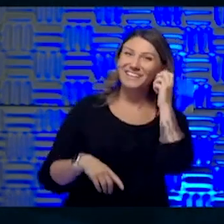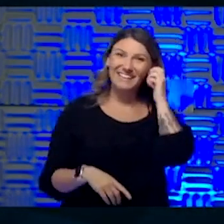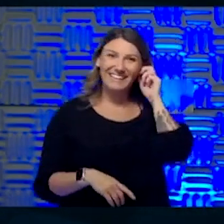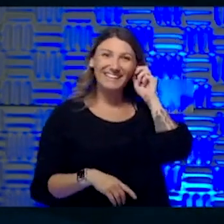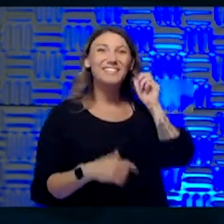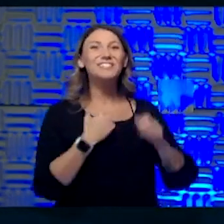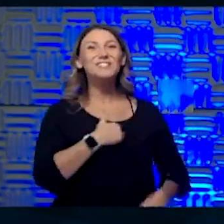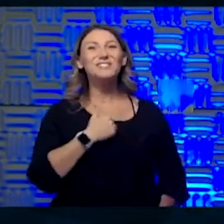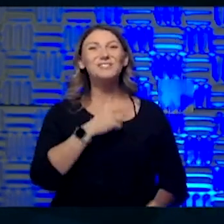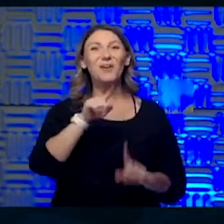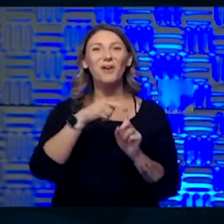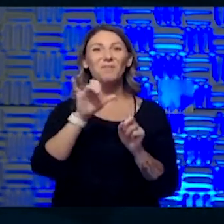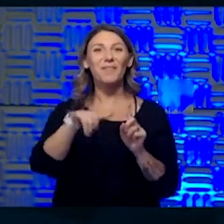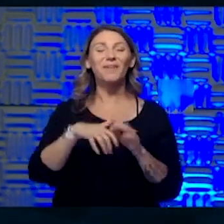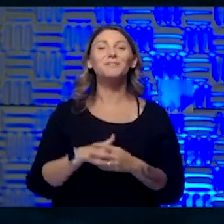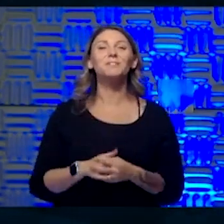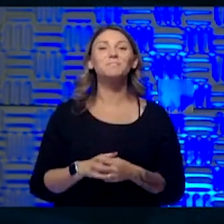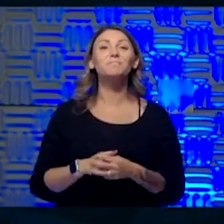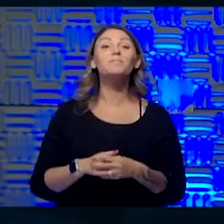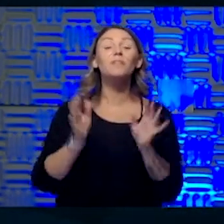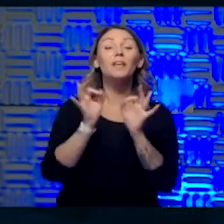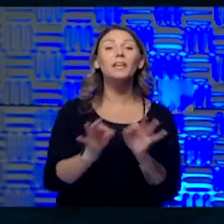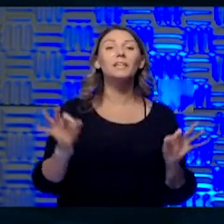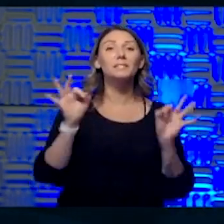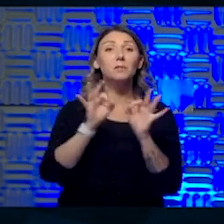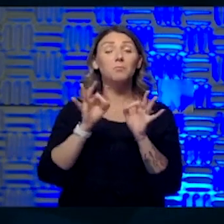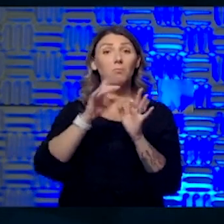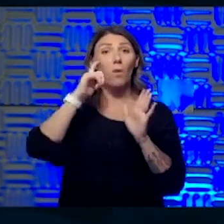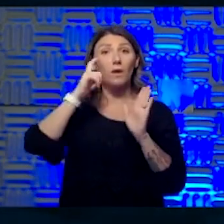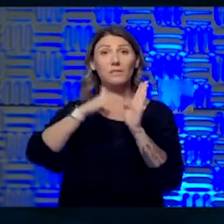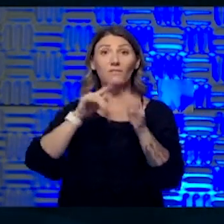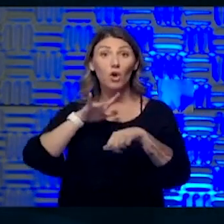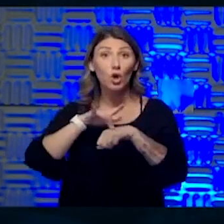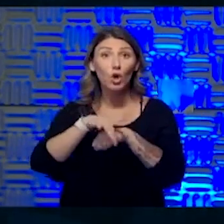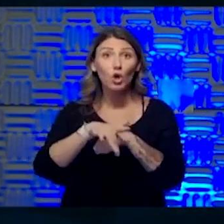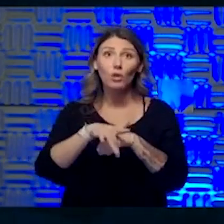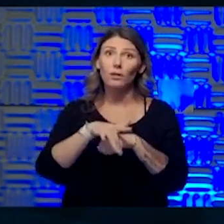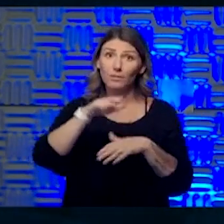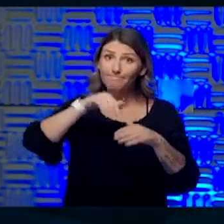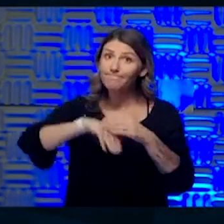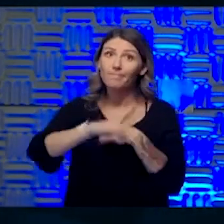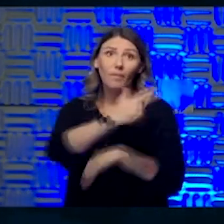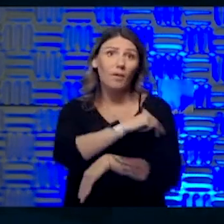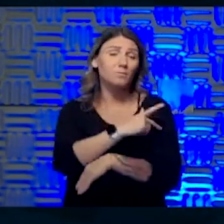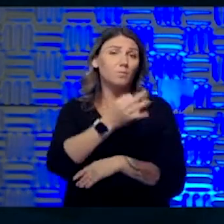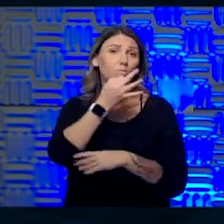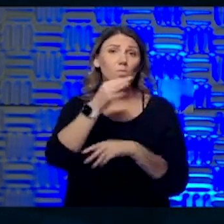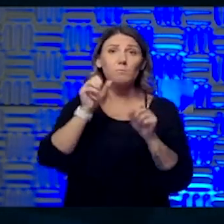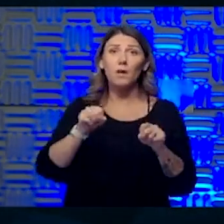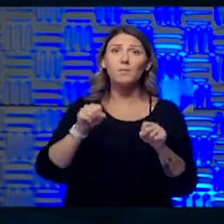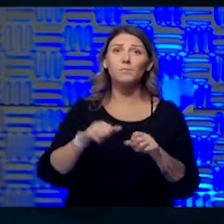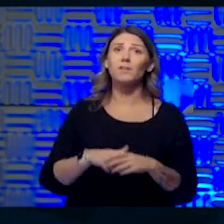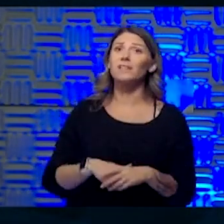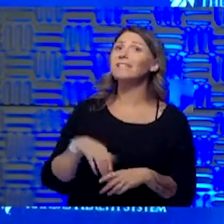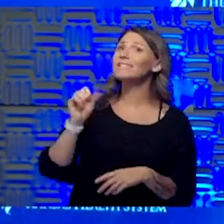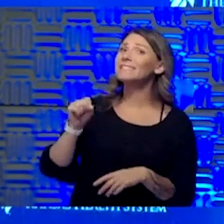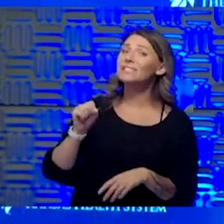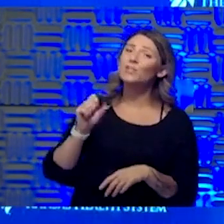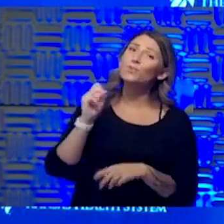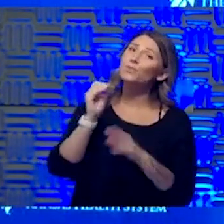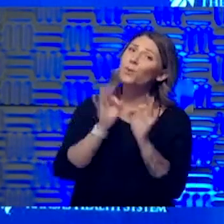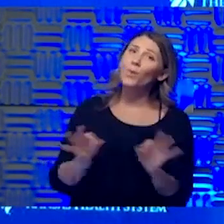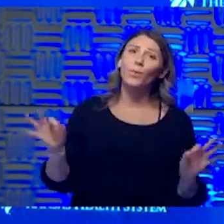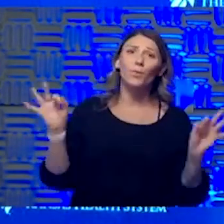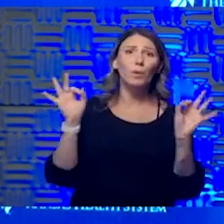Sorry about that. It's important to identify these early and get in as soon as you can. Yeah. And that, you know, I think that is just so incredibly important.